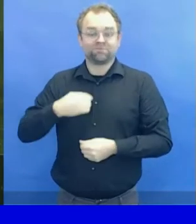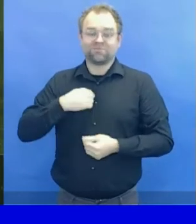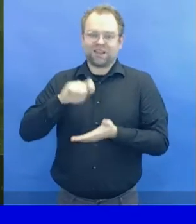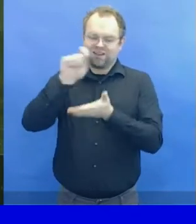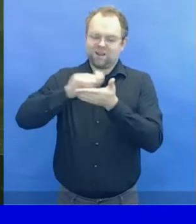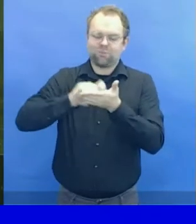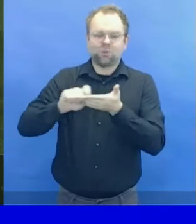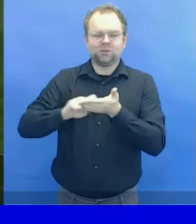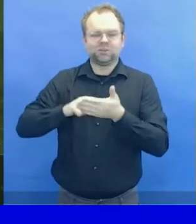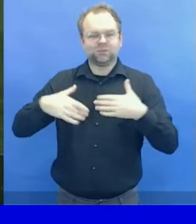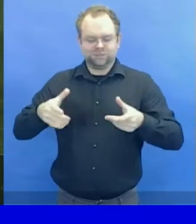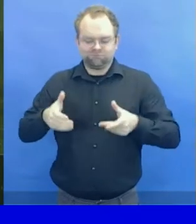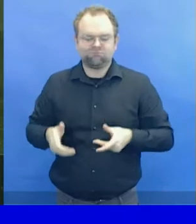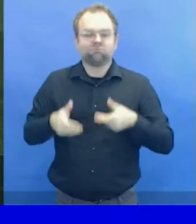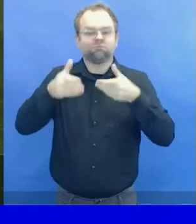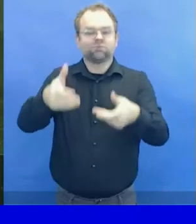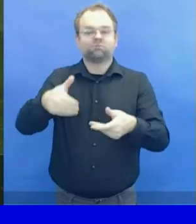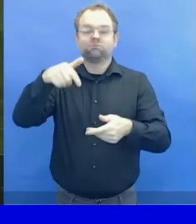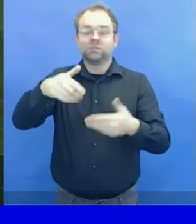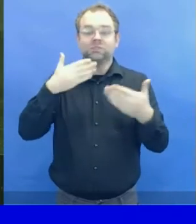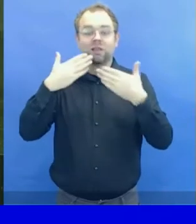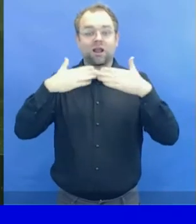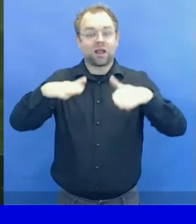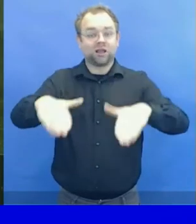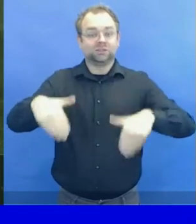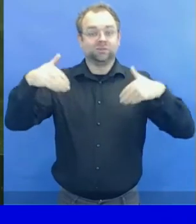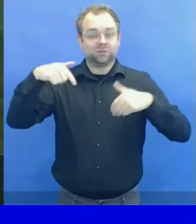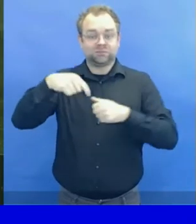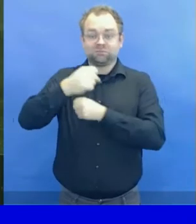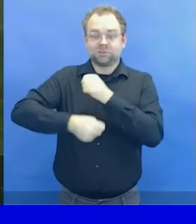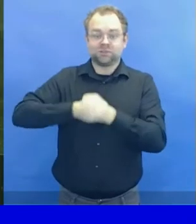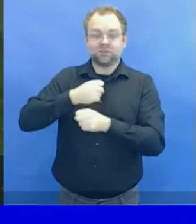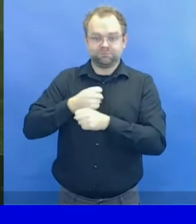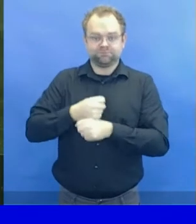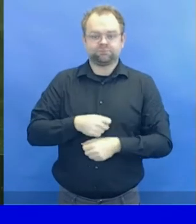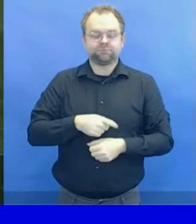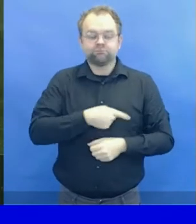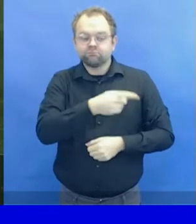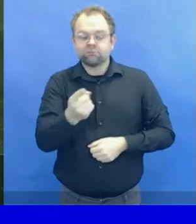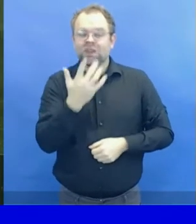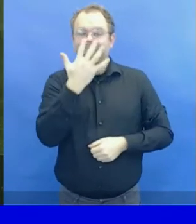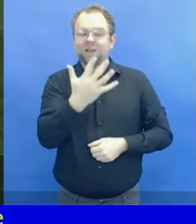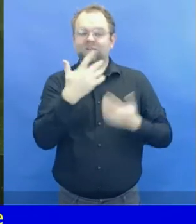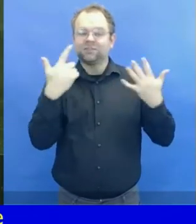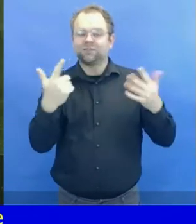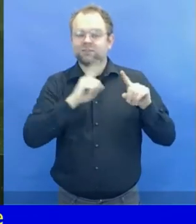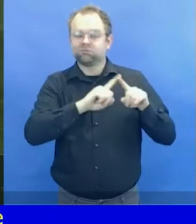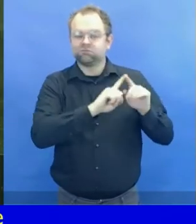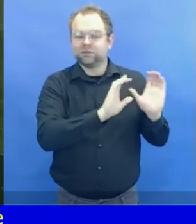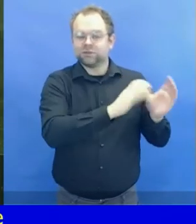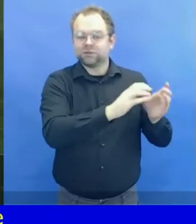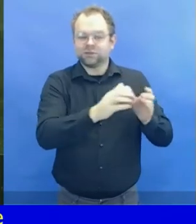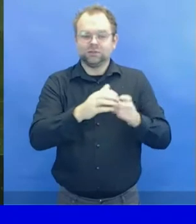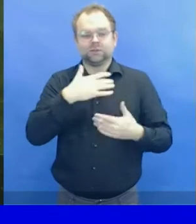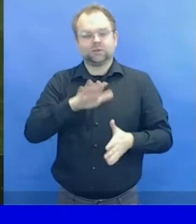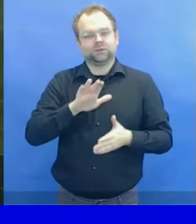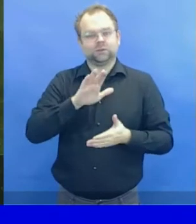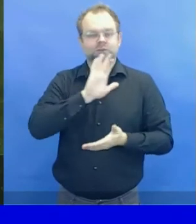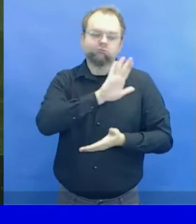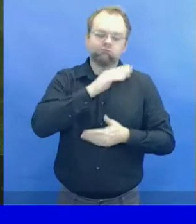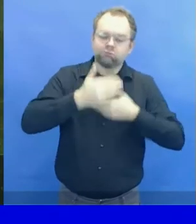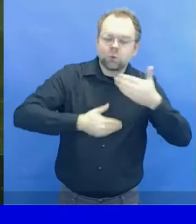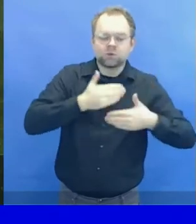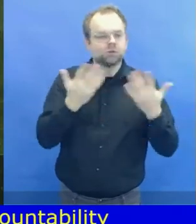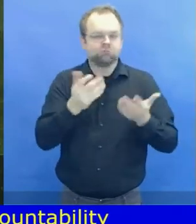Team Accountability Scorecard on disability inclusion. The report provides a first comprehensive assessment